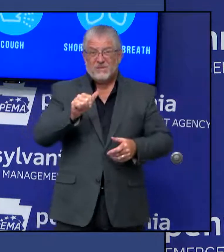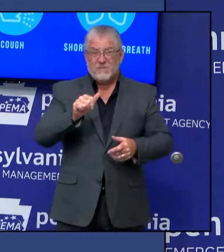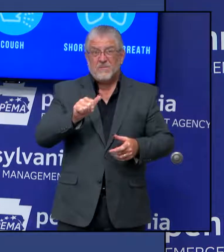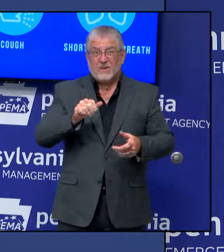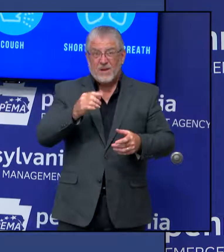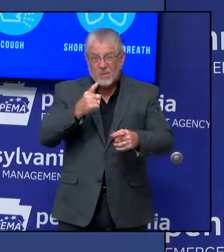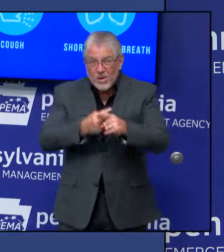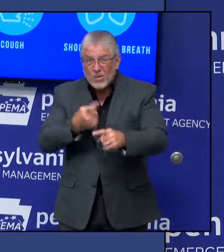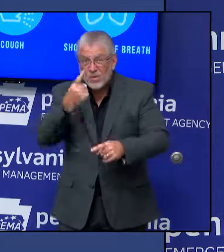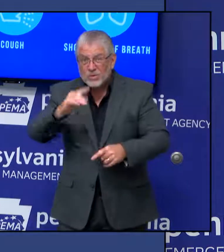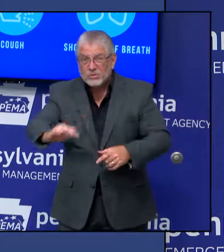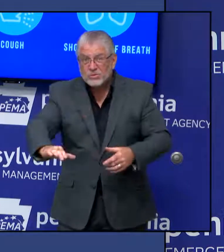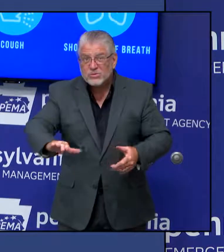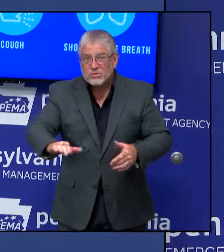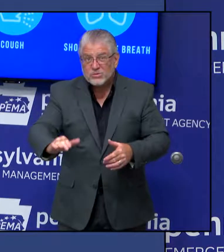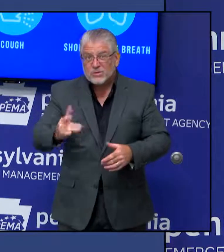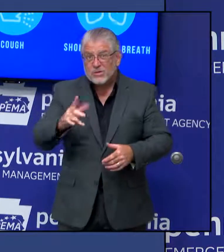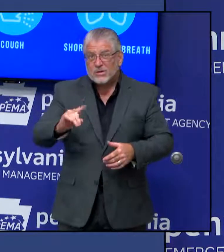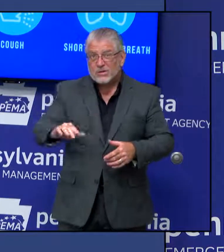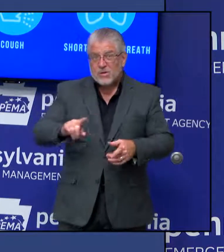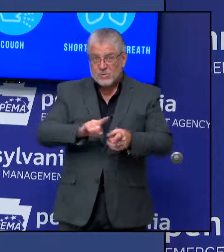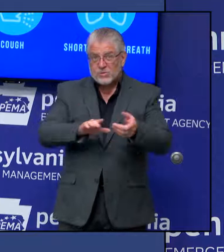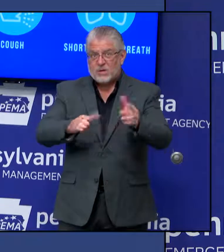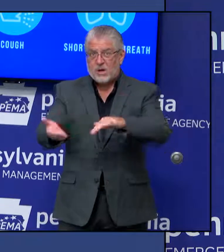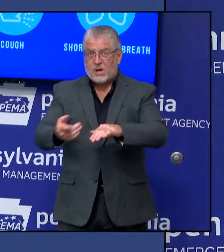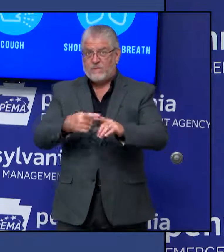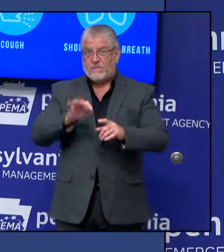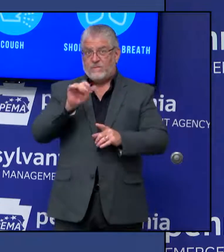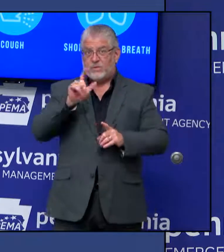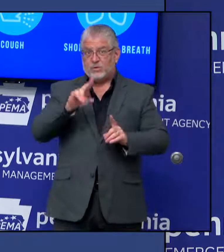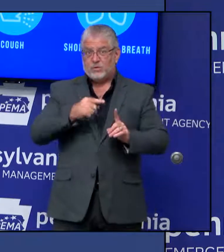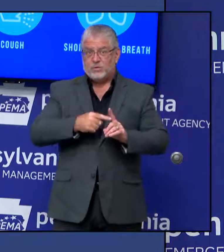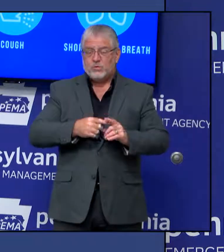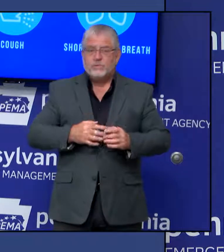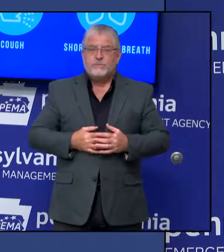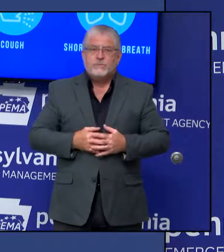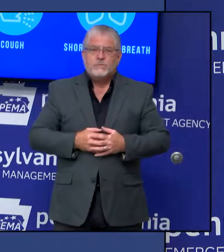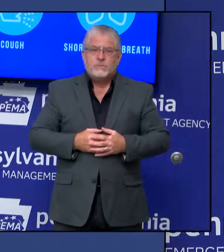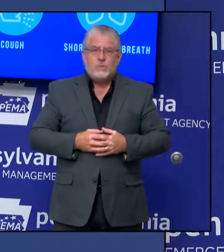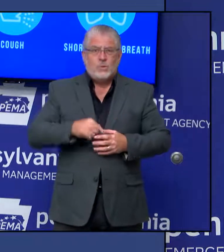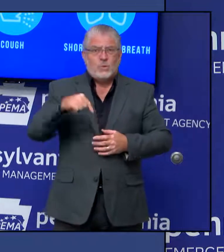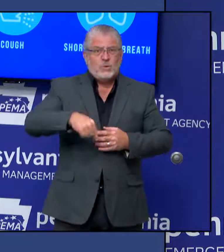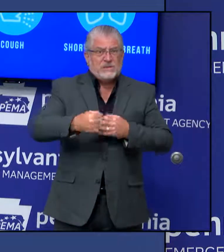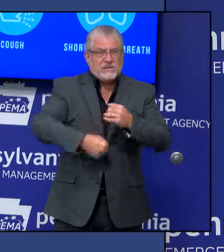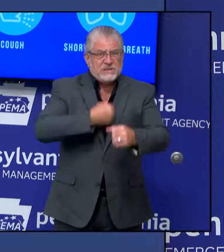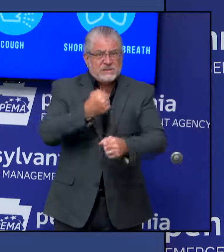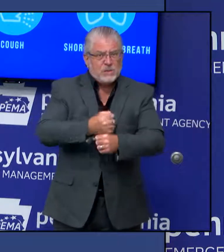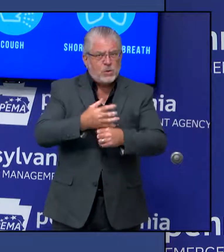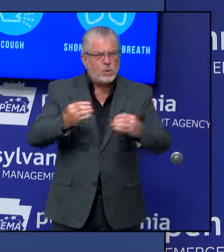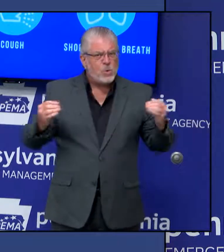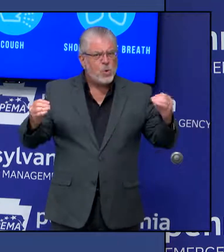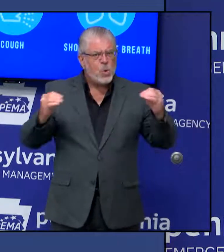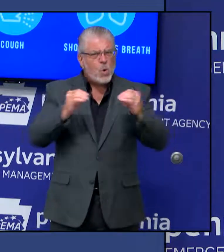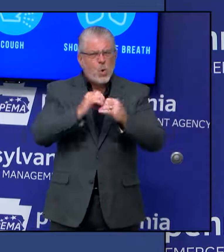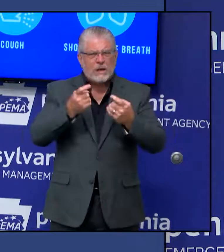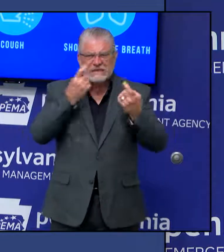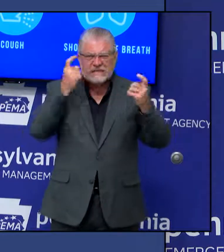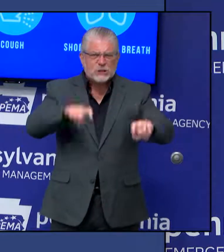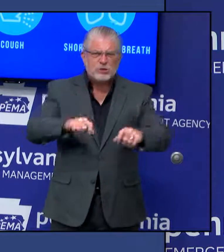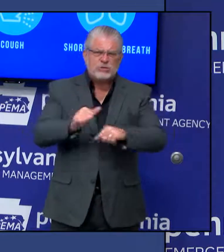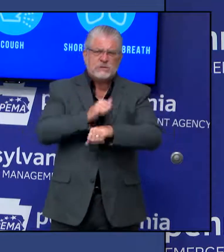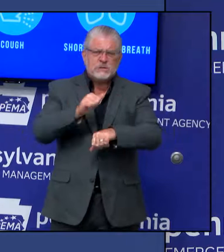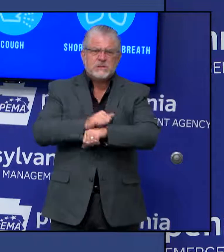This year, things will be even more dangerous with the global pandemic due to COVID-19 spreading through our